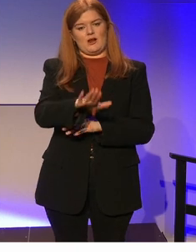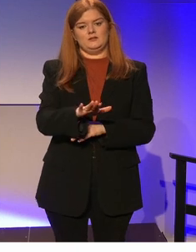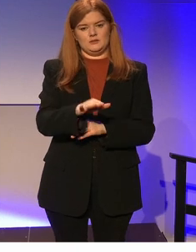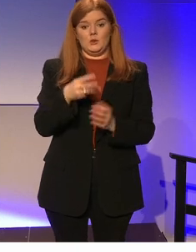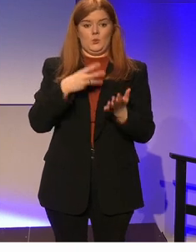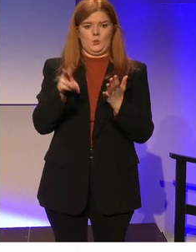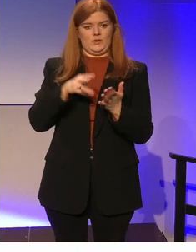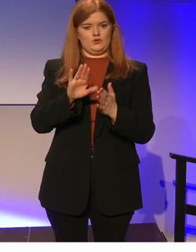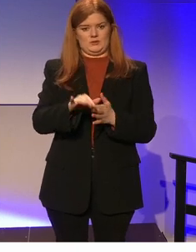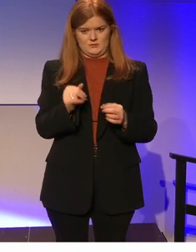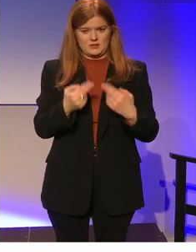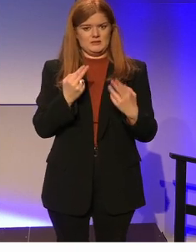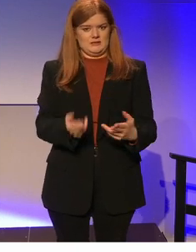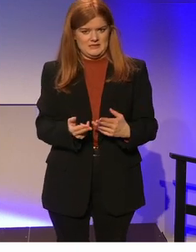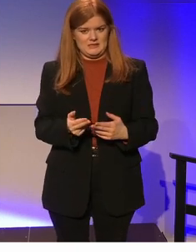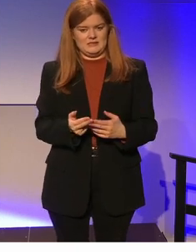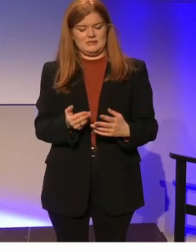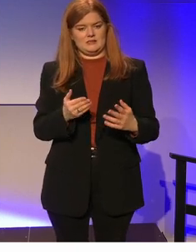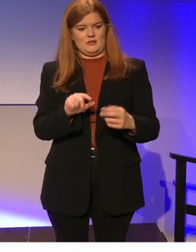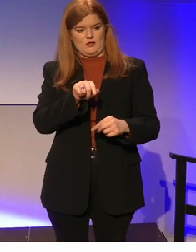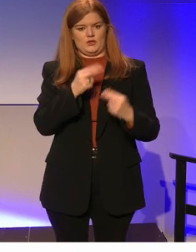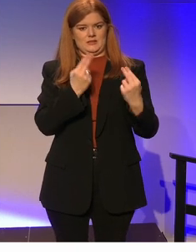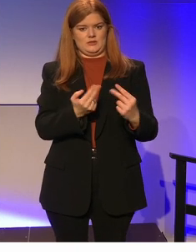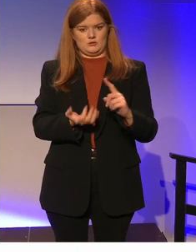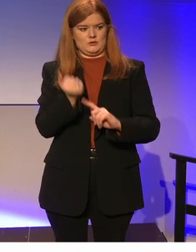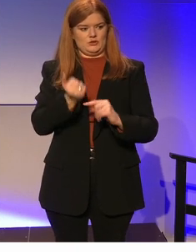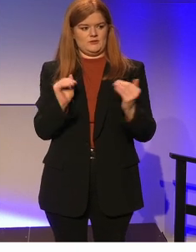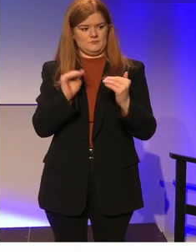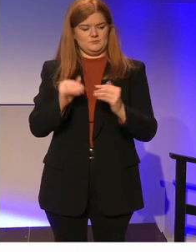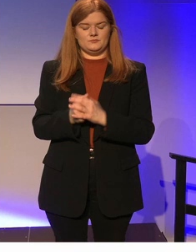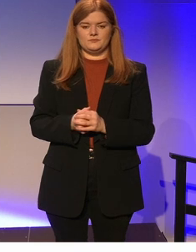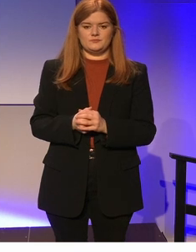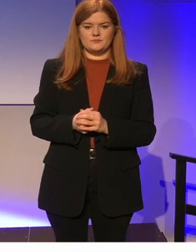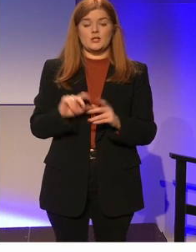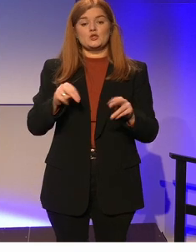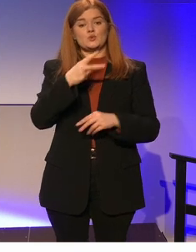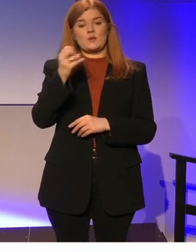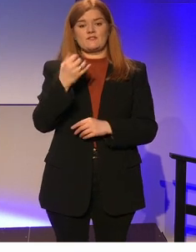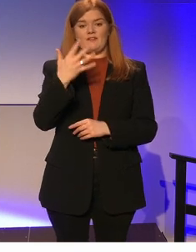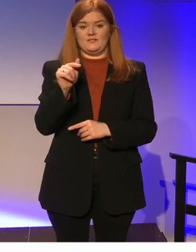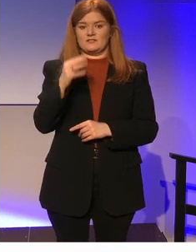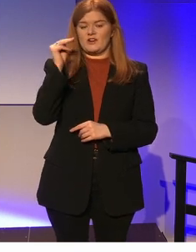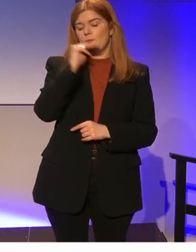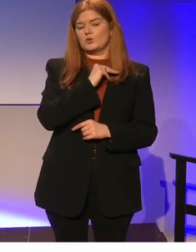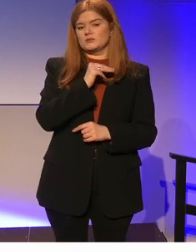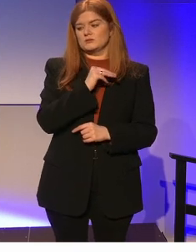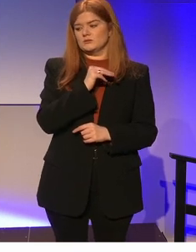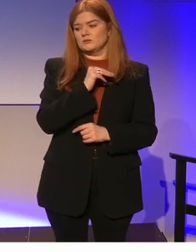child when the child needs his or her needs to be met. In 2005, this was a key